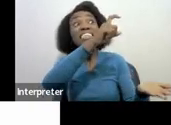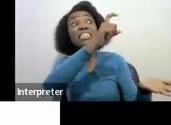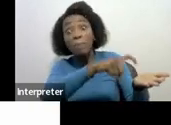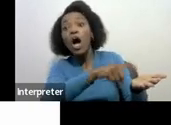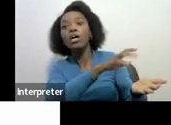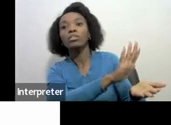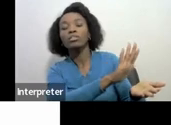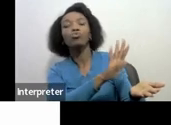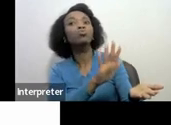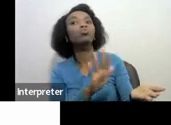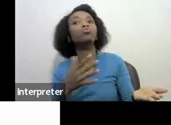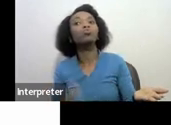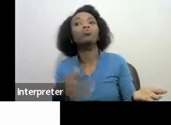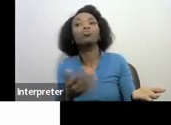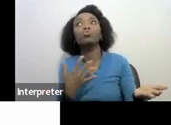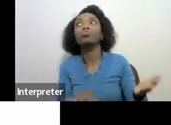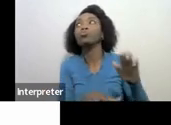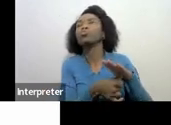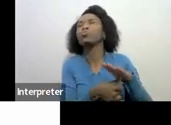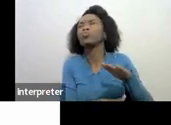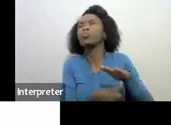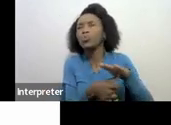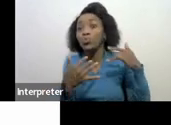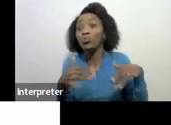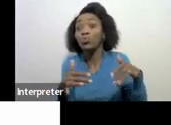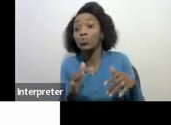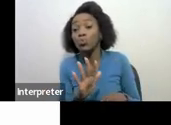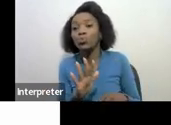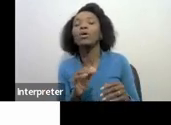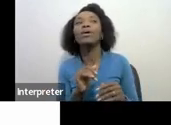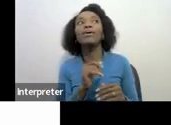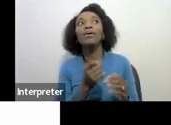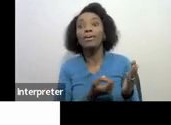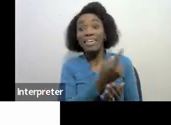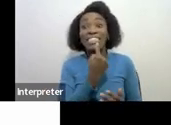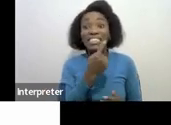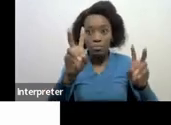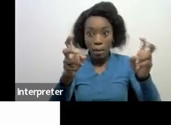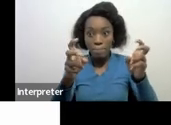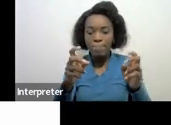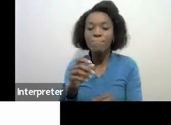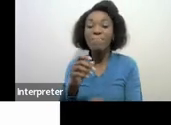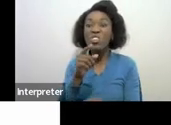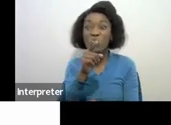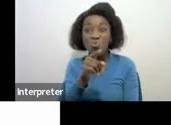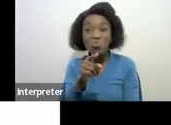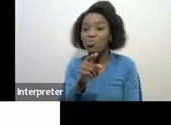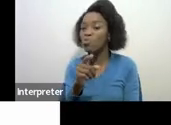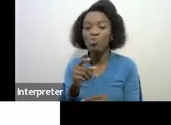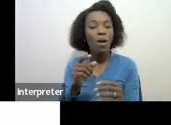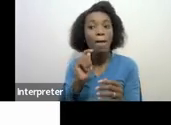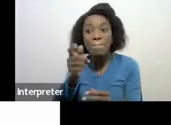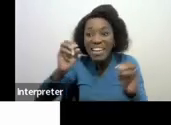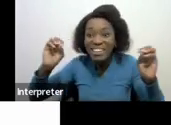important message on it it would go like this a failure to comply with this notice would lead to